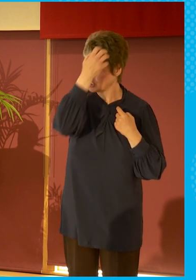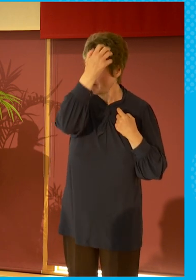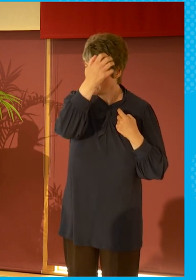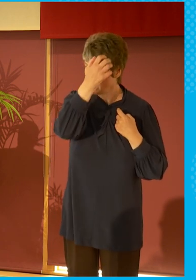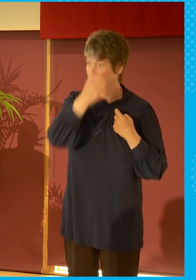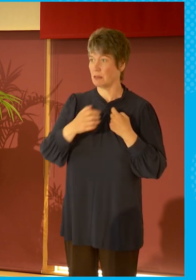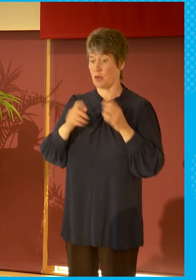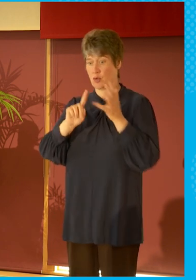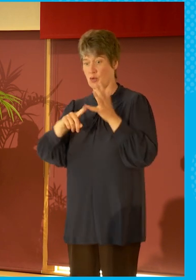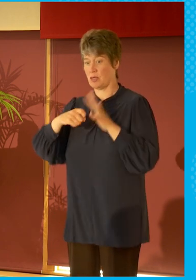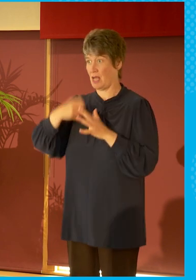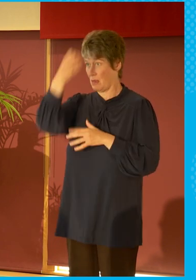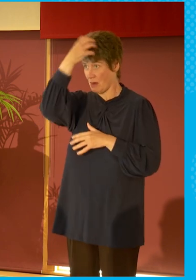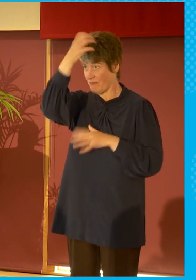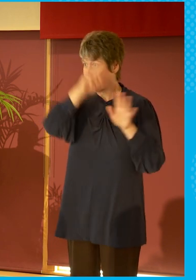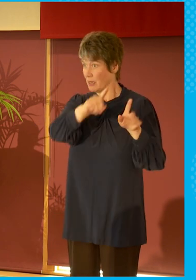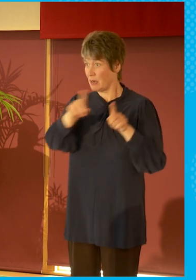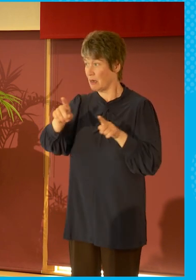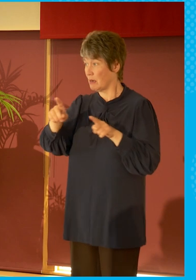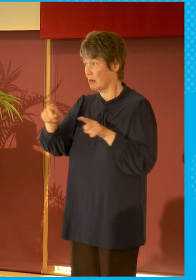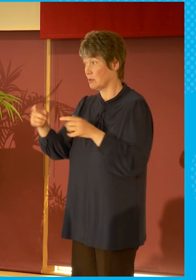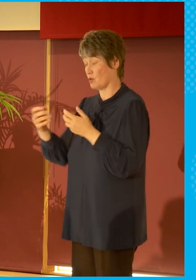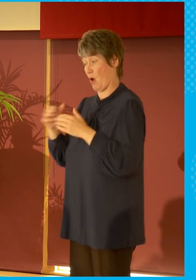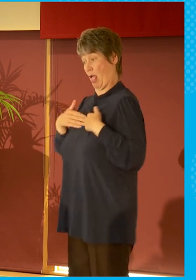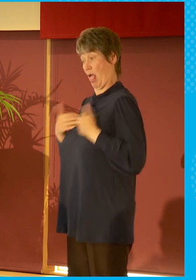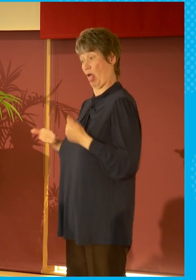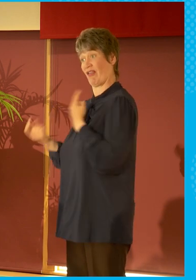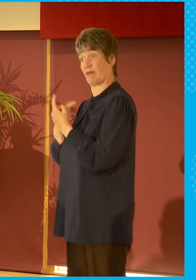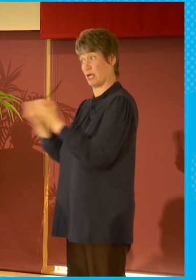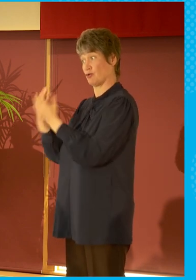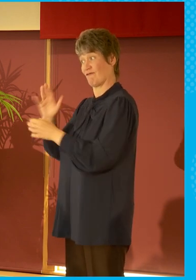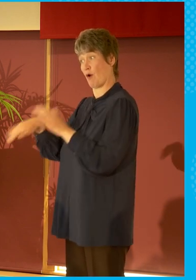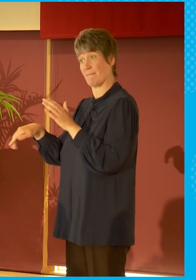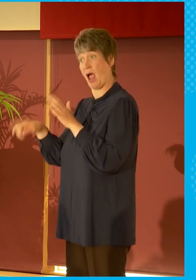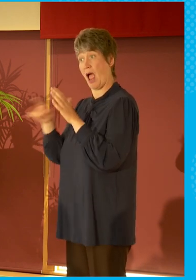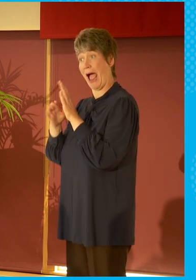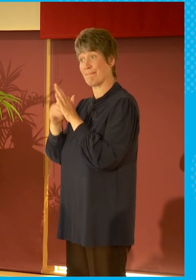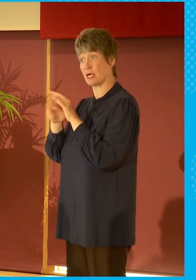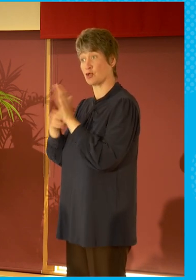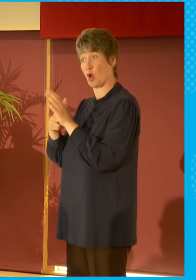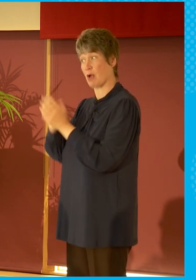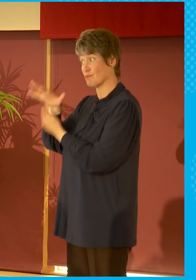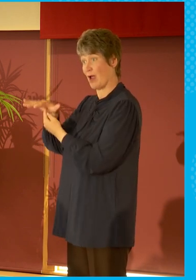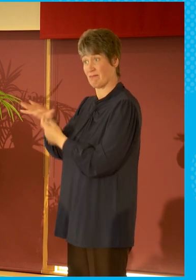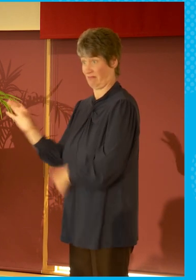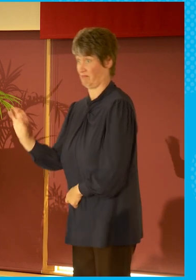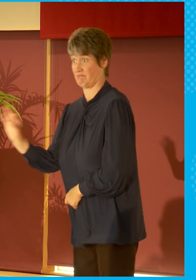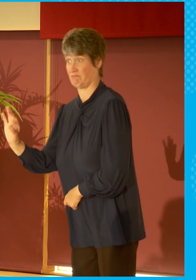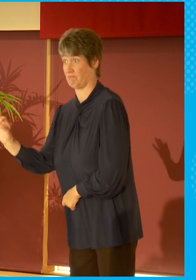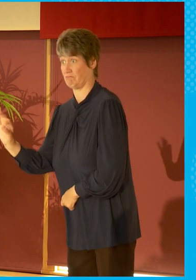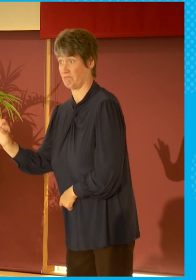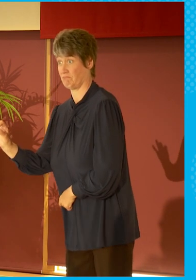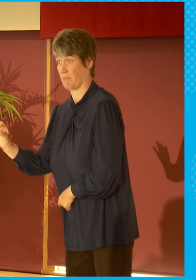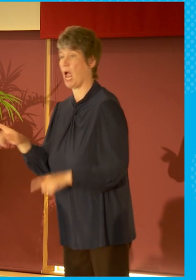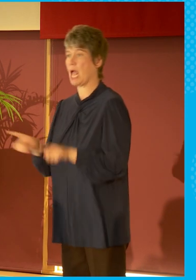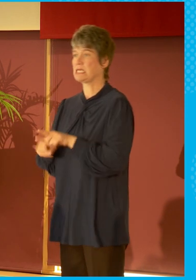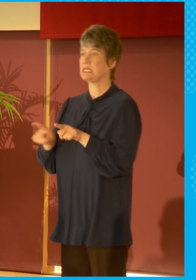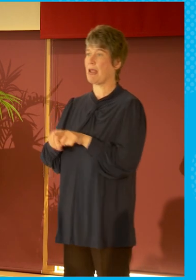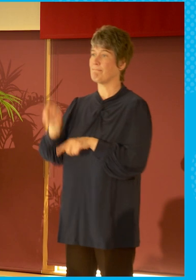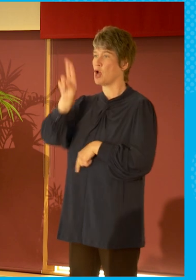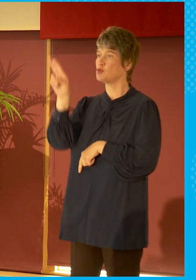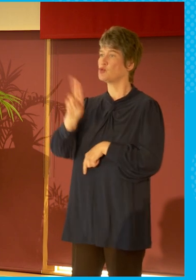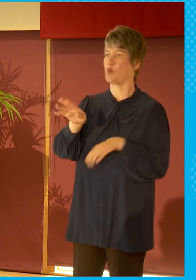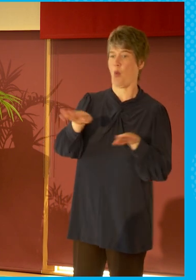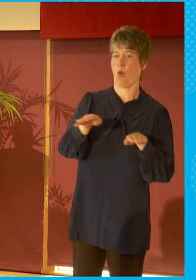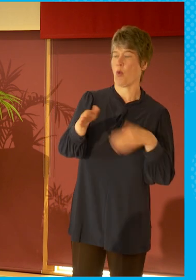audience. You didn't get that from Amazon Prime. When all of the schools closed, then the BBC had a bespoke curriculum offer for